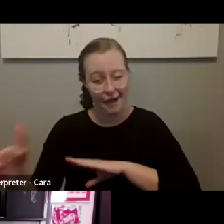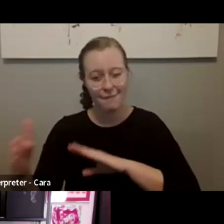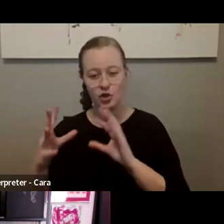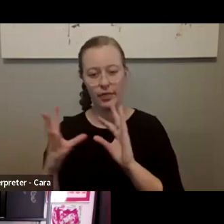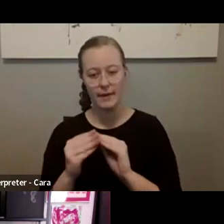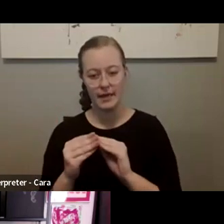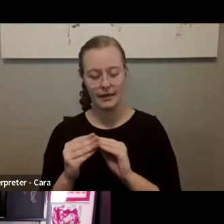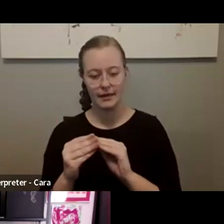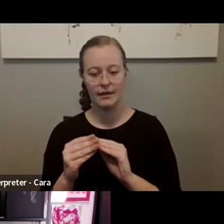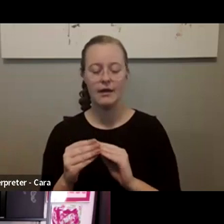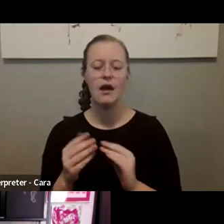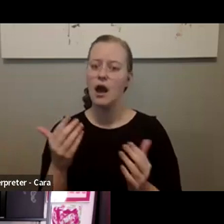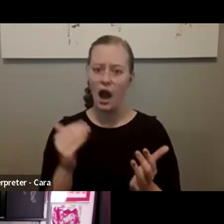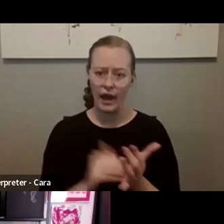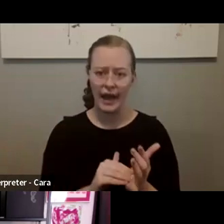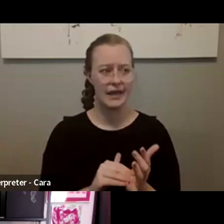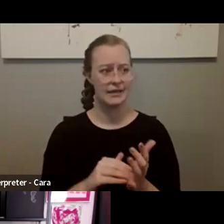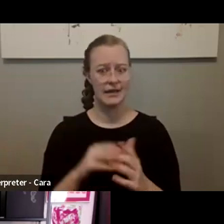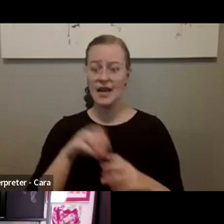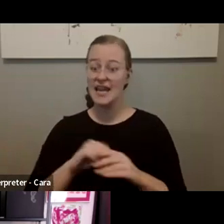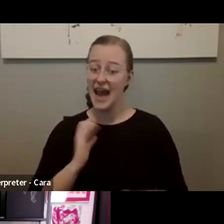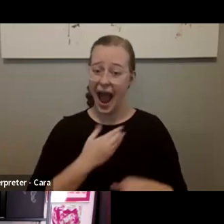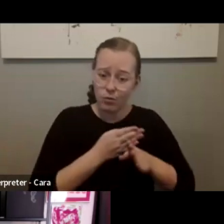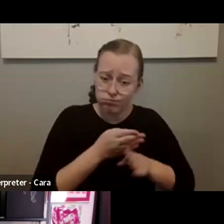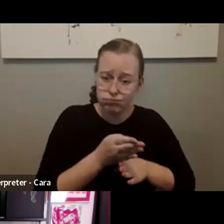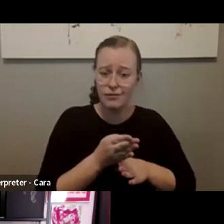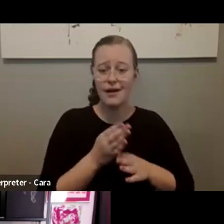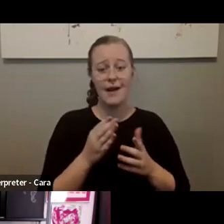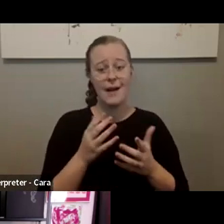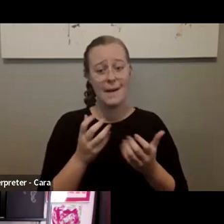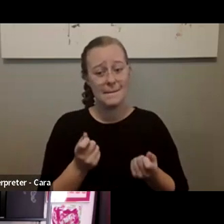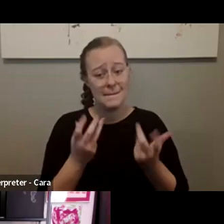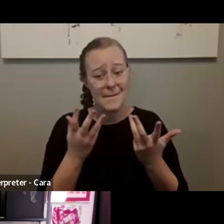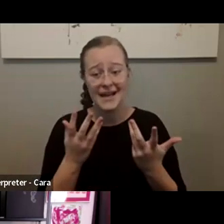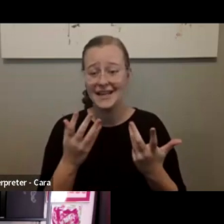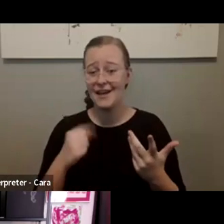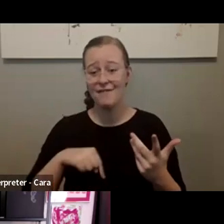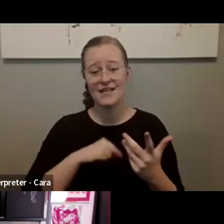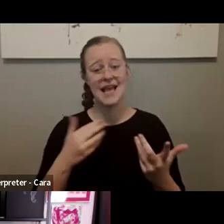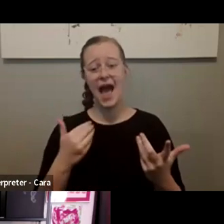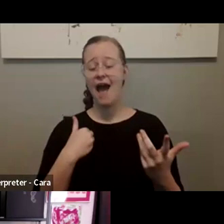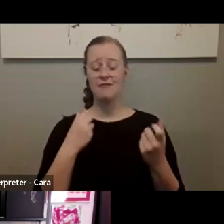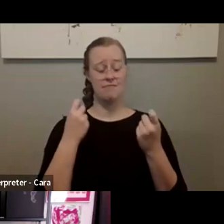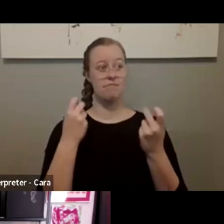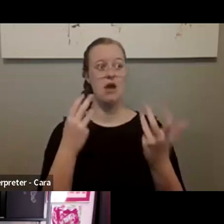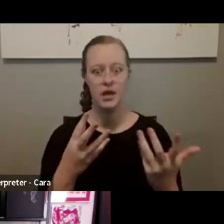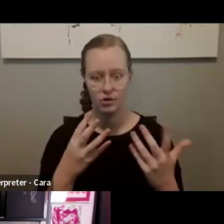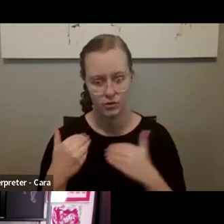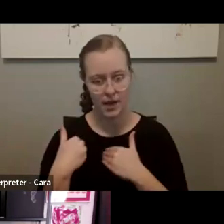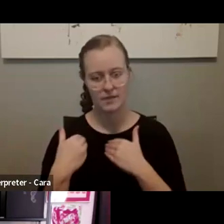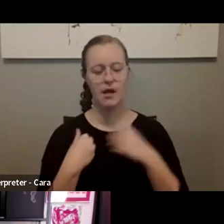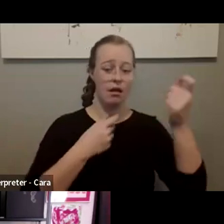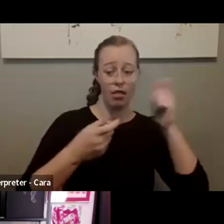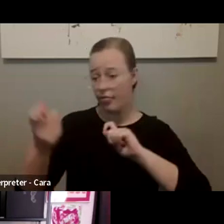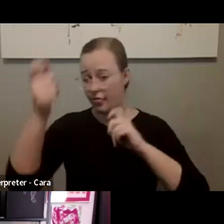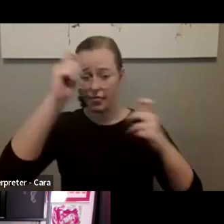Again, you know, in our work, in our sector, a lot of us are wearing multiple hats. I'm responsible for fundraising for MassCreative. I'm